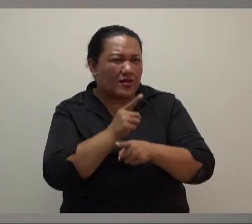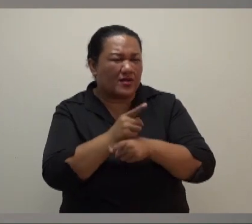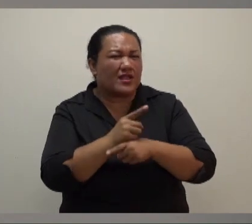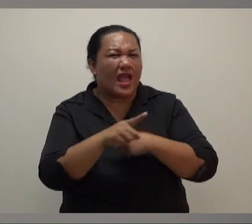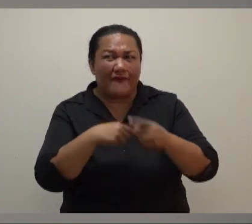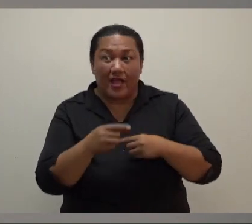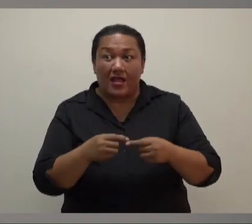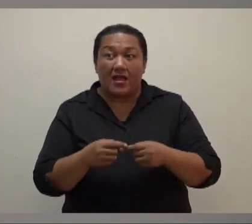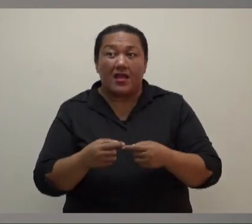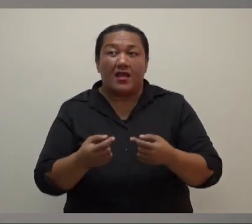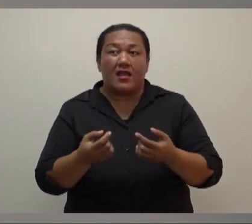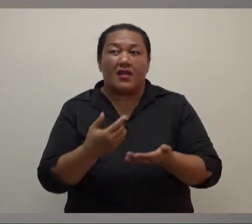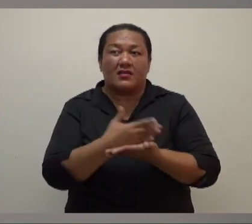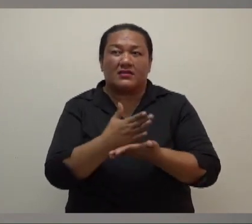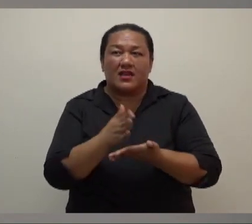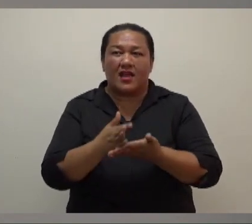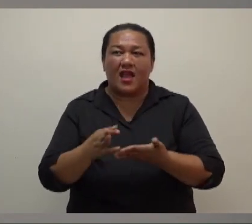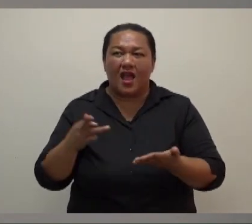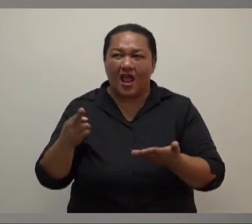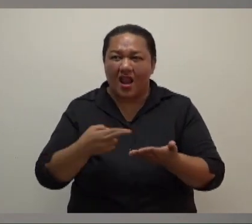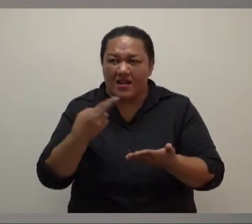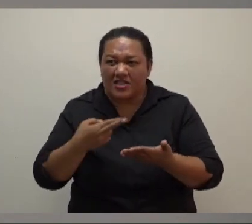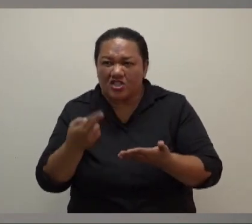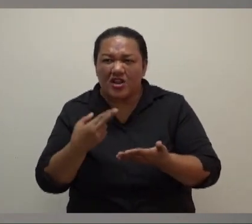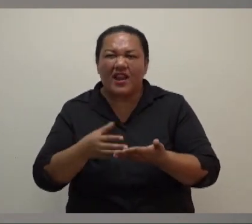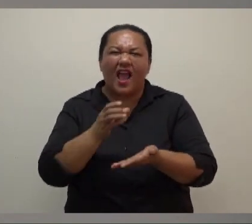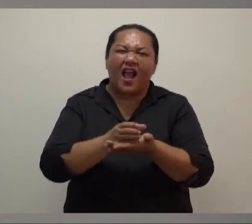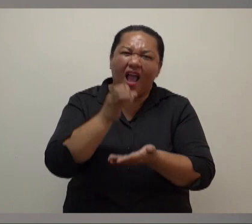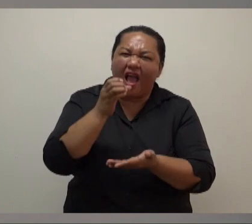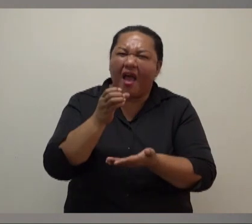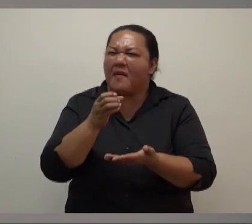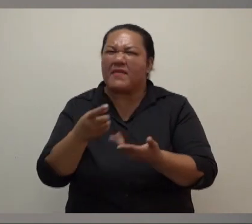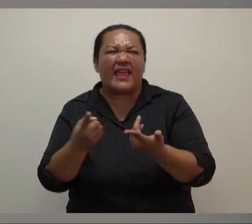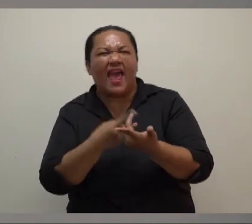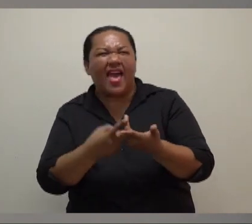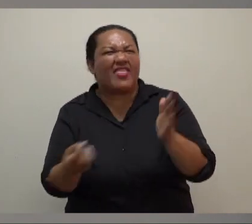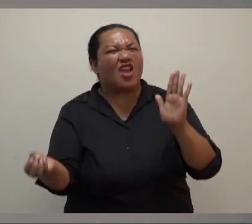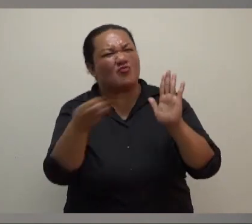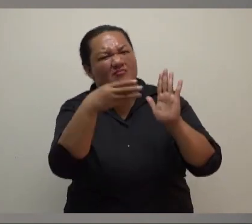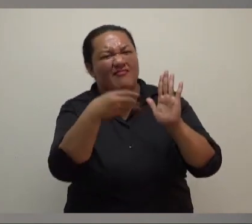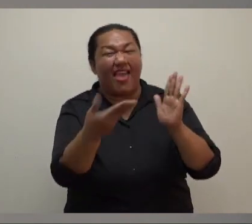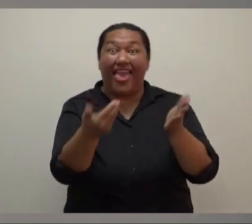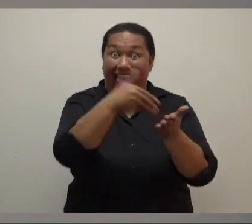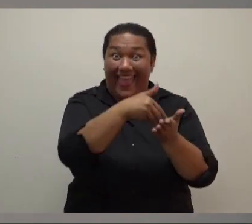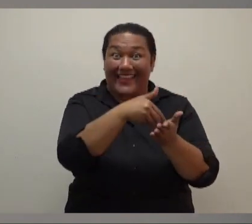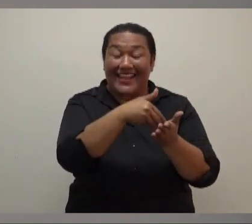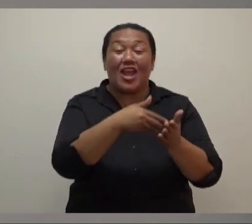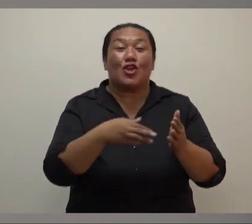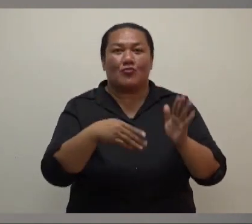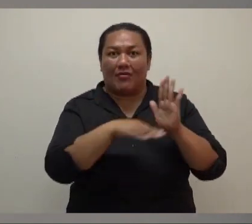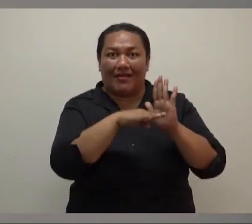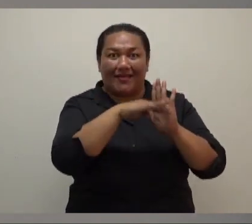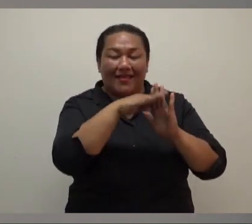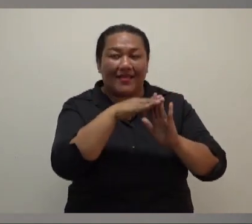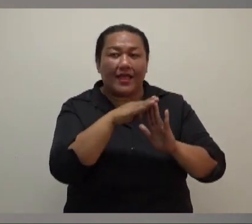about, what is the stance of government in terms of, you know, they'll be drinking grog and they will obviously be sharing the